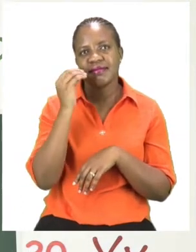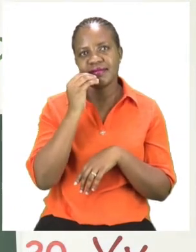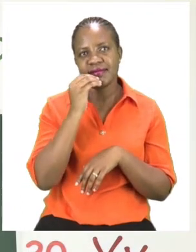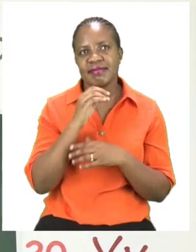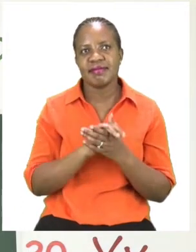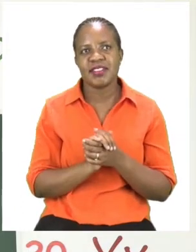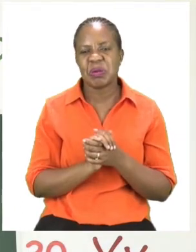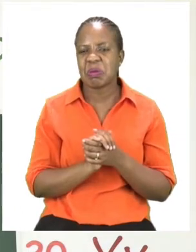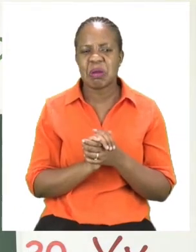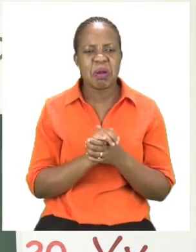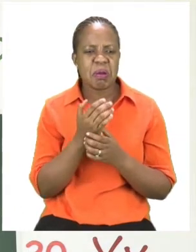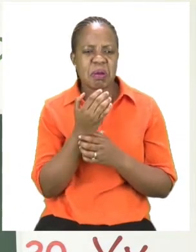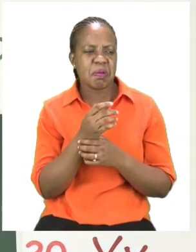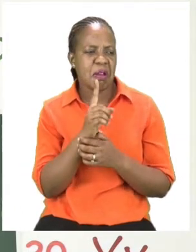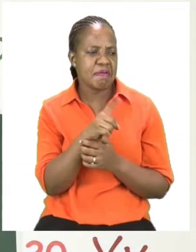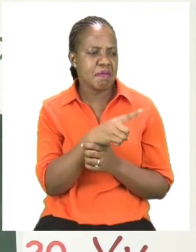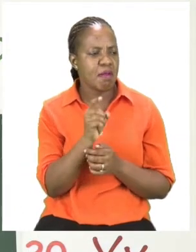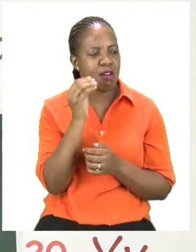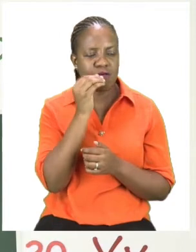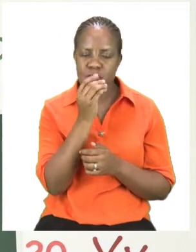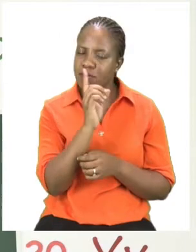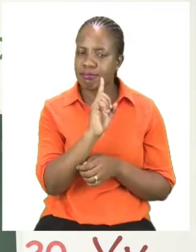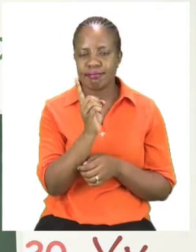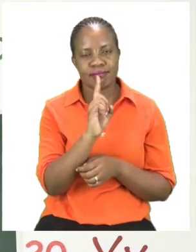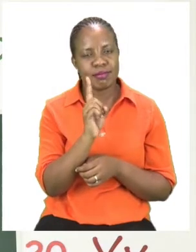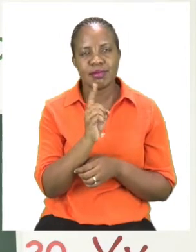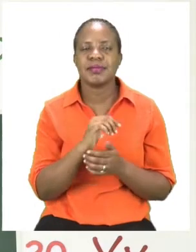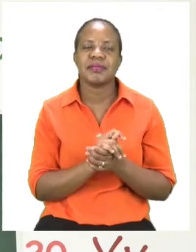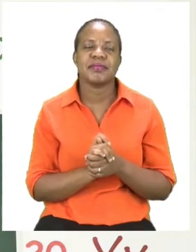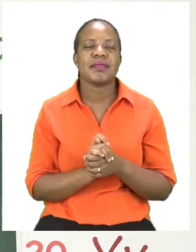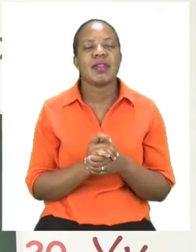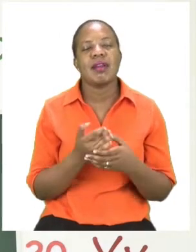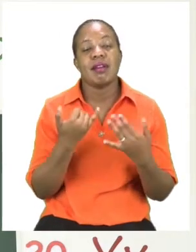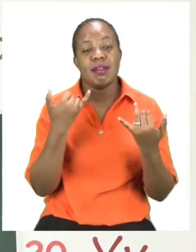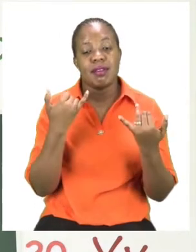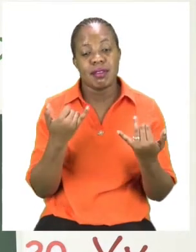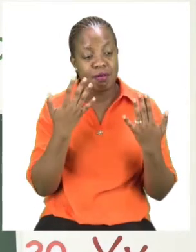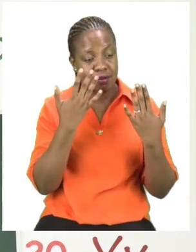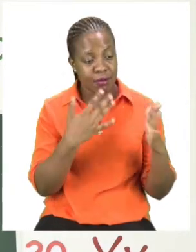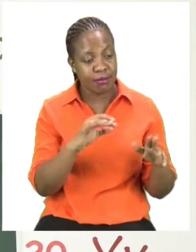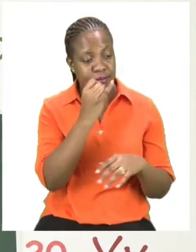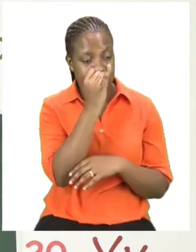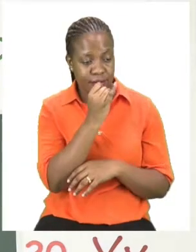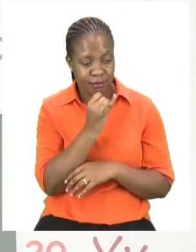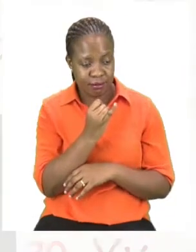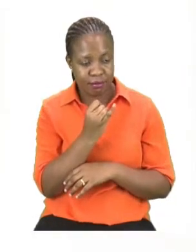of food. Now that we are done, please can we turn to page 10.